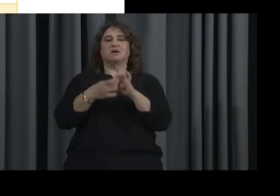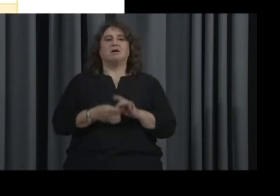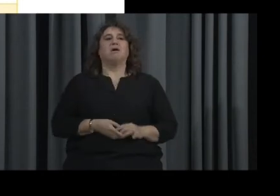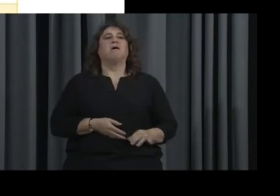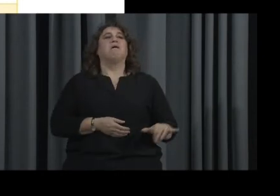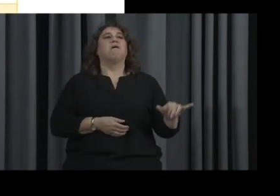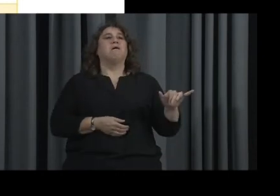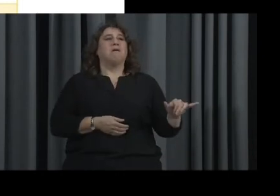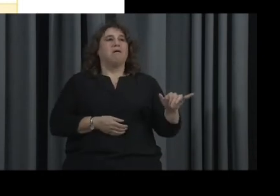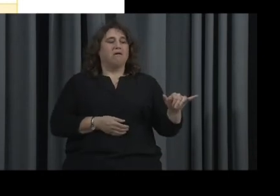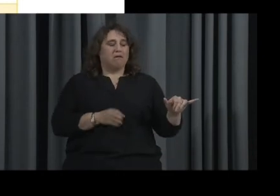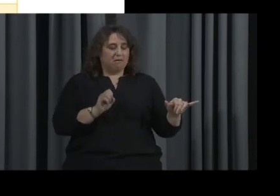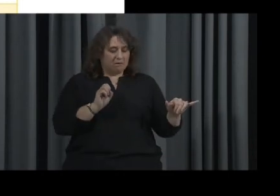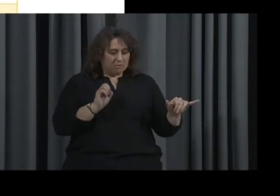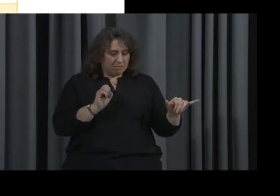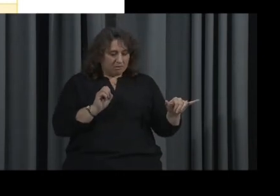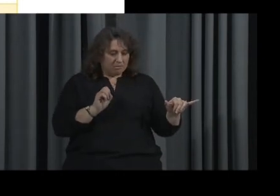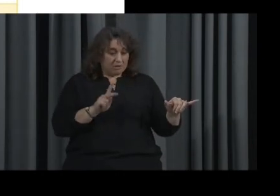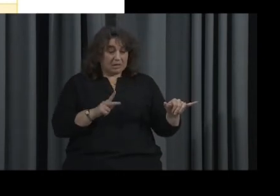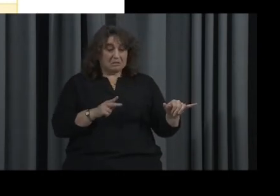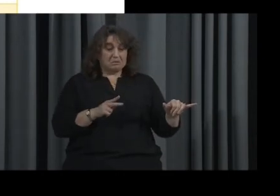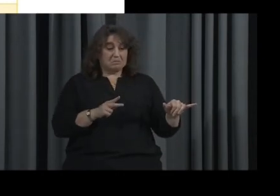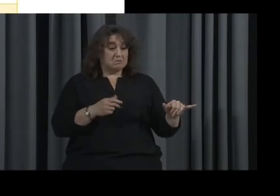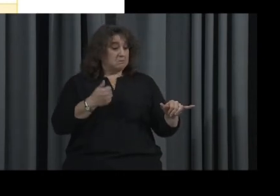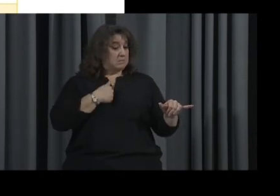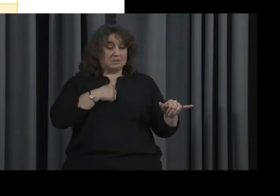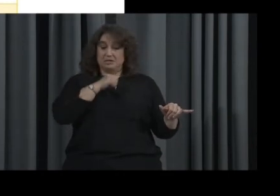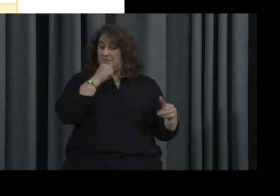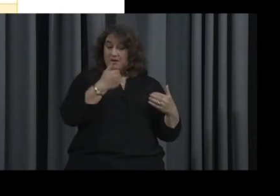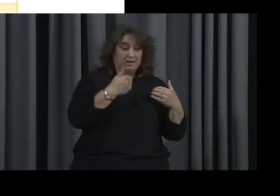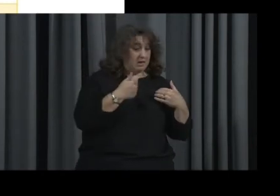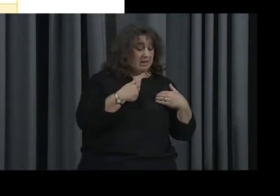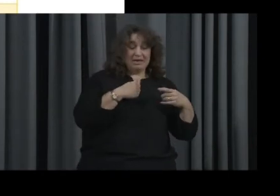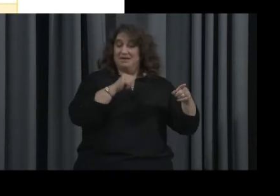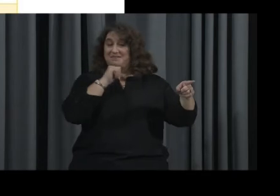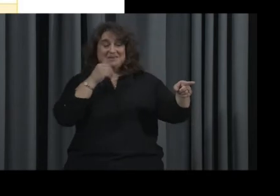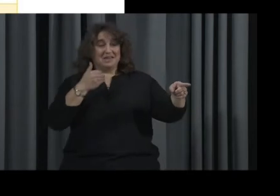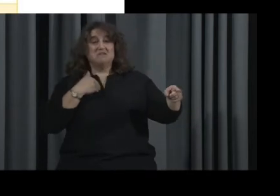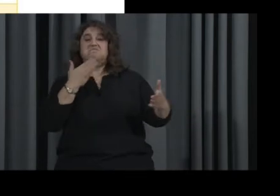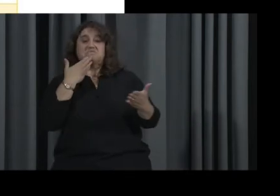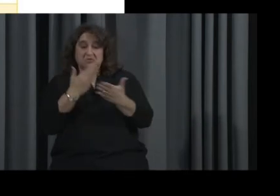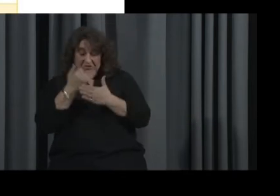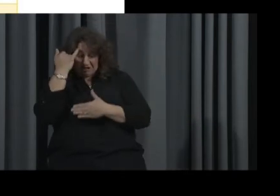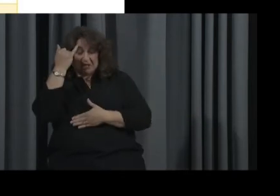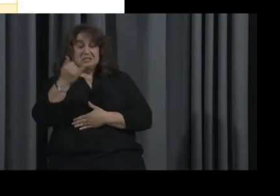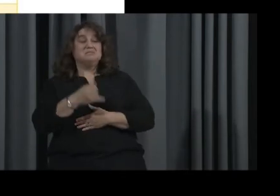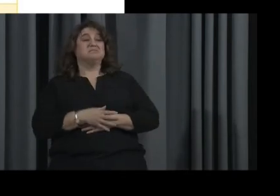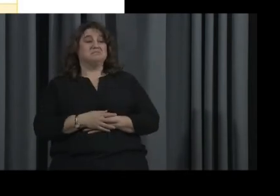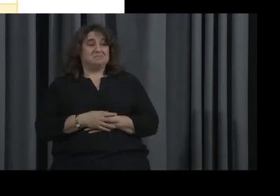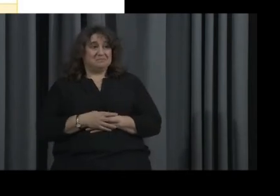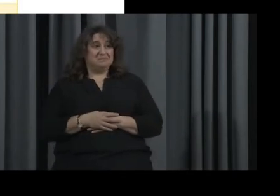Okay. Yeah. That was great. didn't have that on my list. I didn't think about that, but. They are.